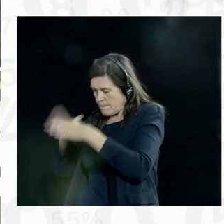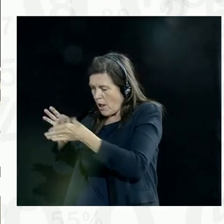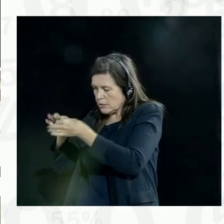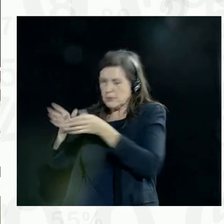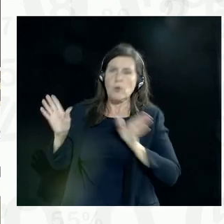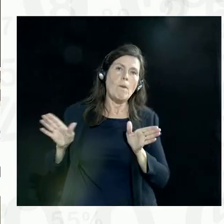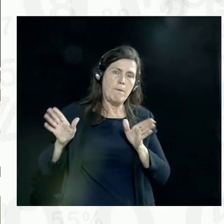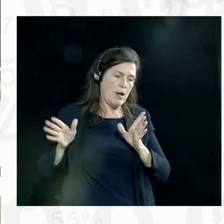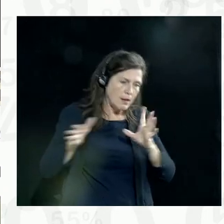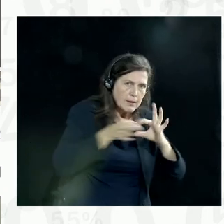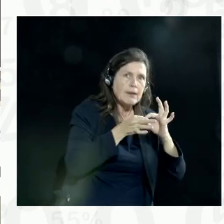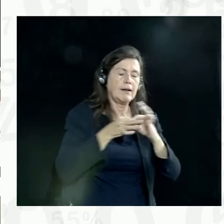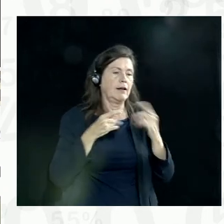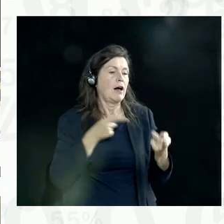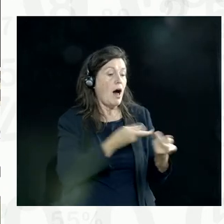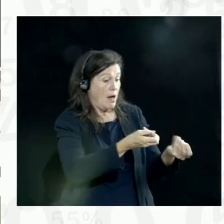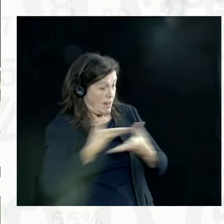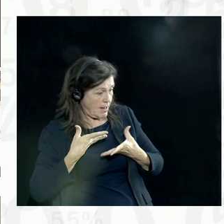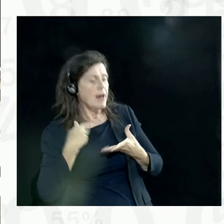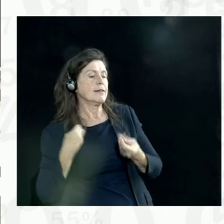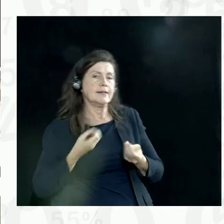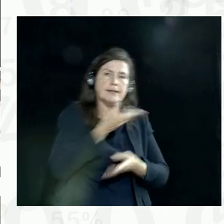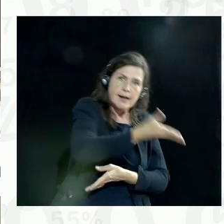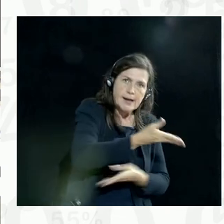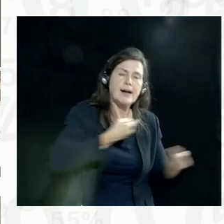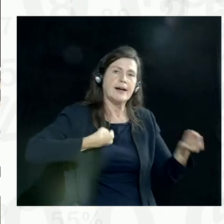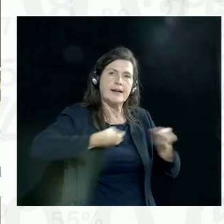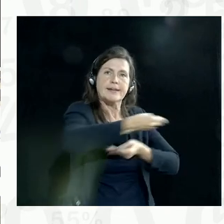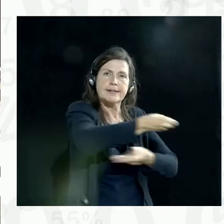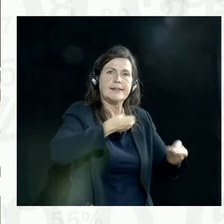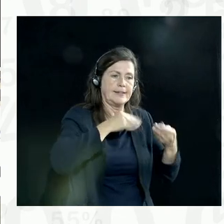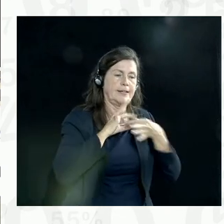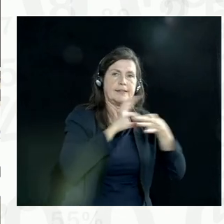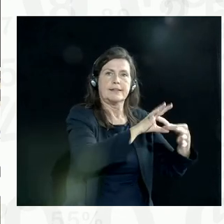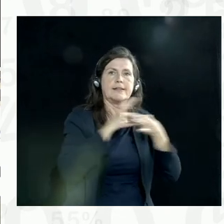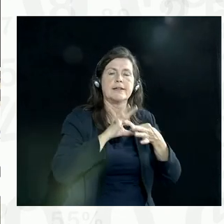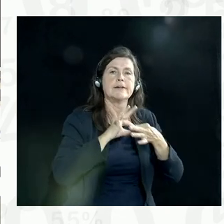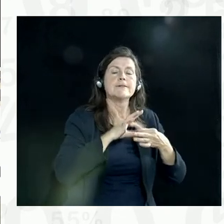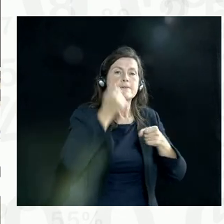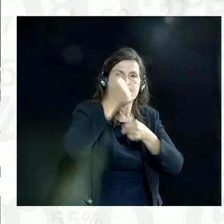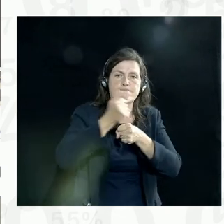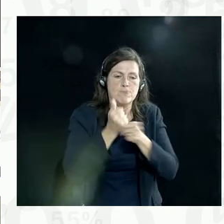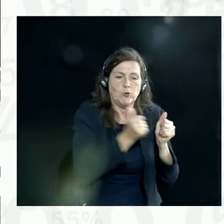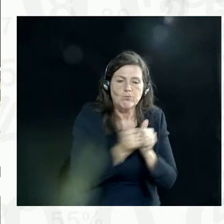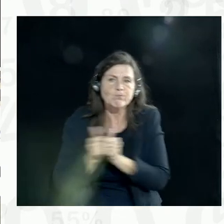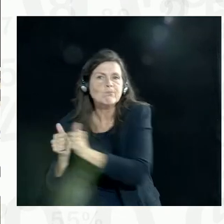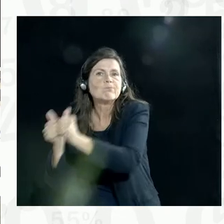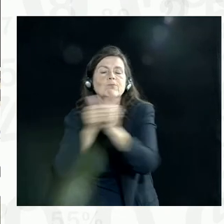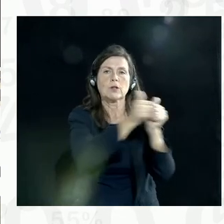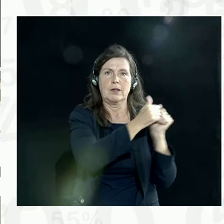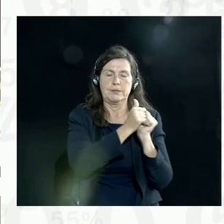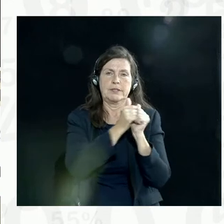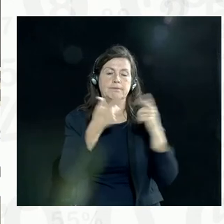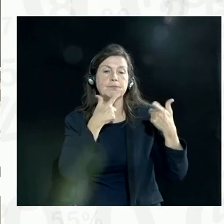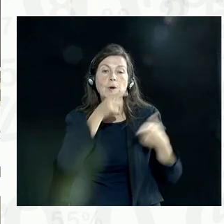and the data user. So we have, let's say, a diverse picture here, and we need to unite all